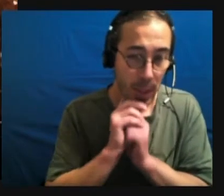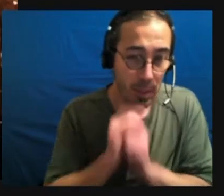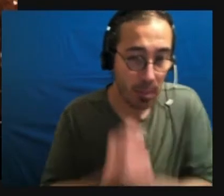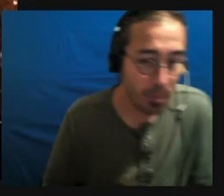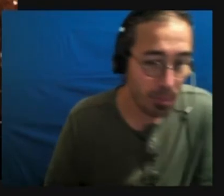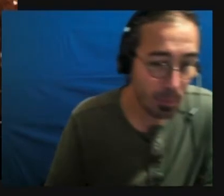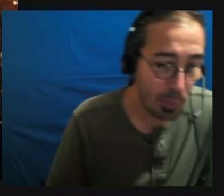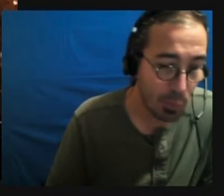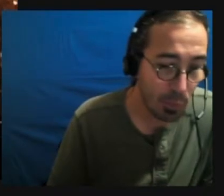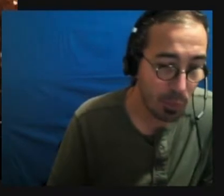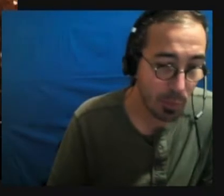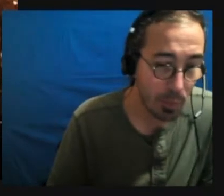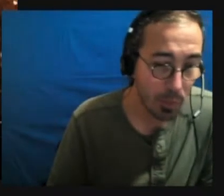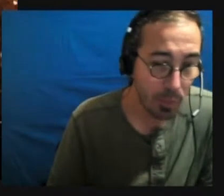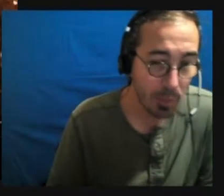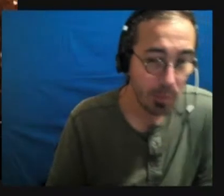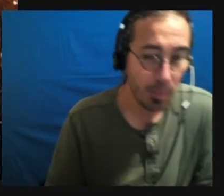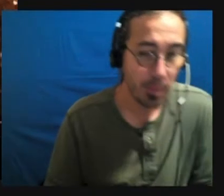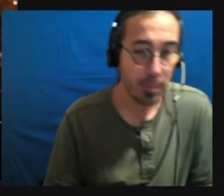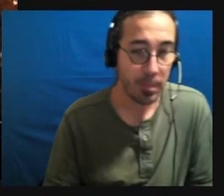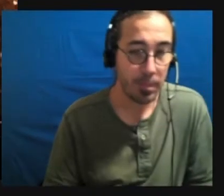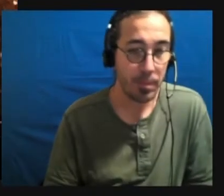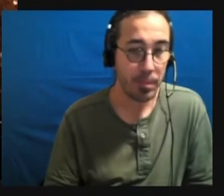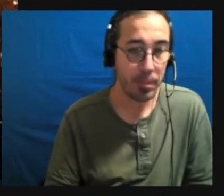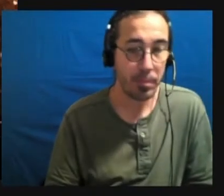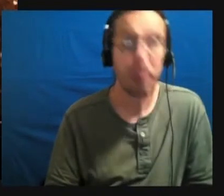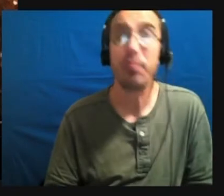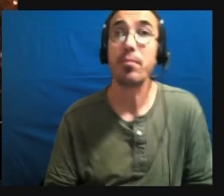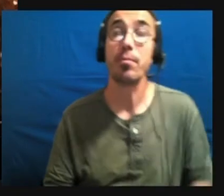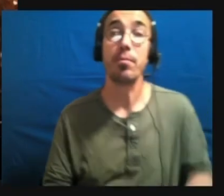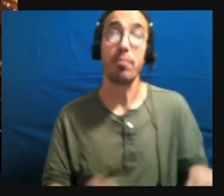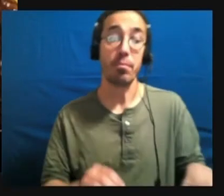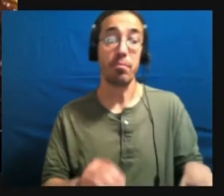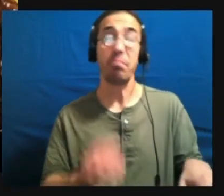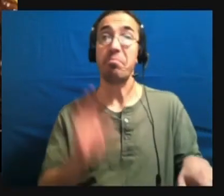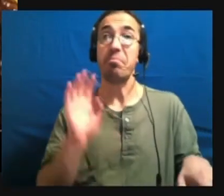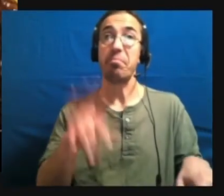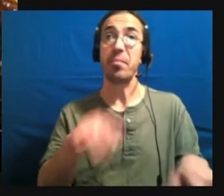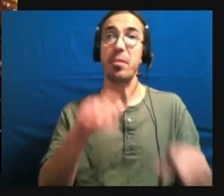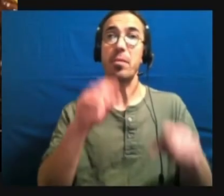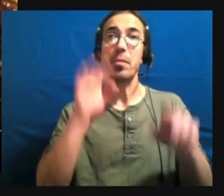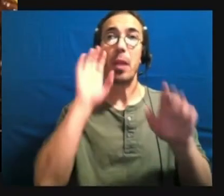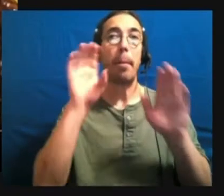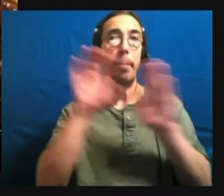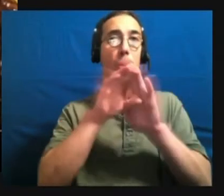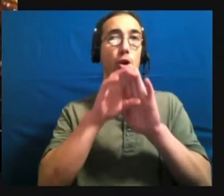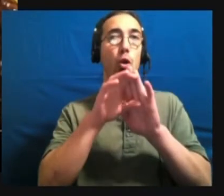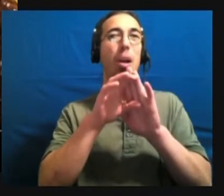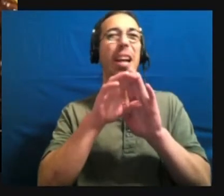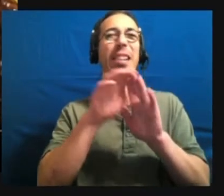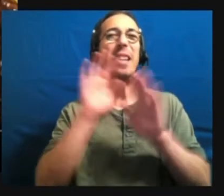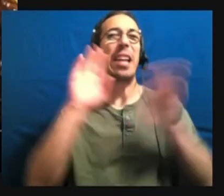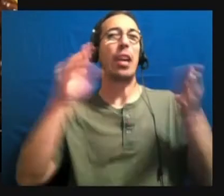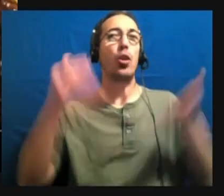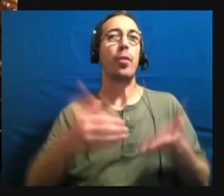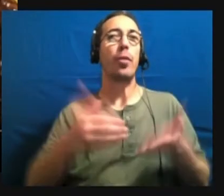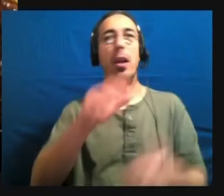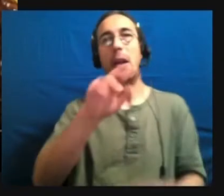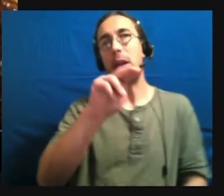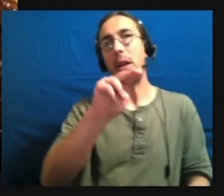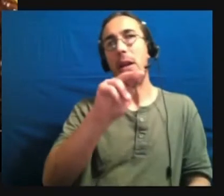So this is an introduction to neurodiversity and just, it's lovely. So just enjoy.